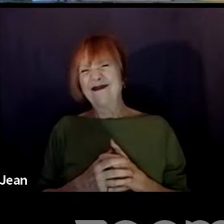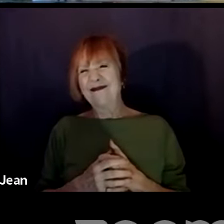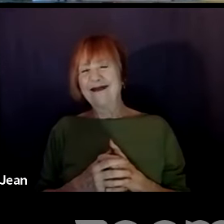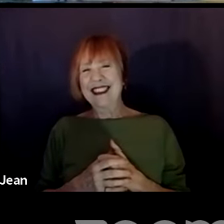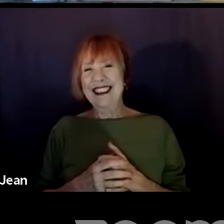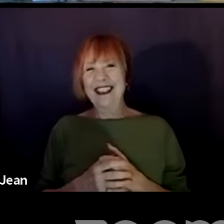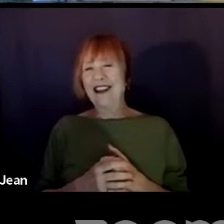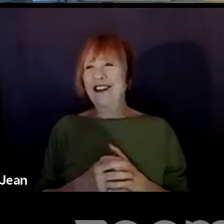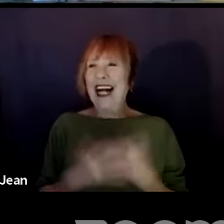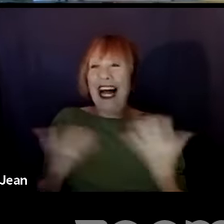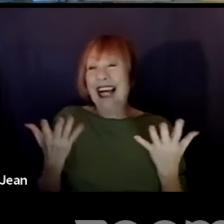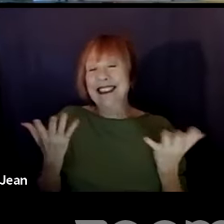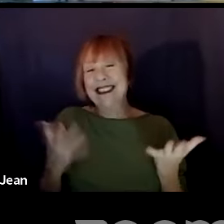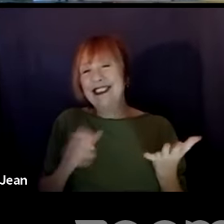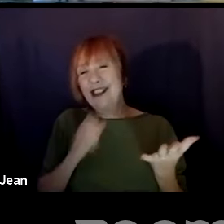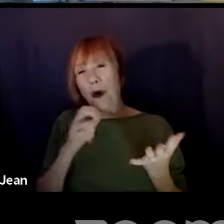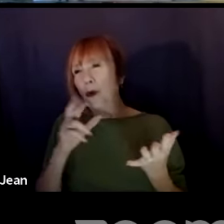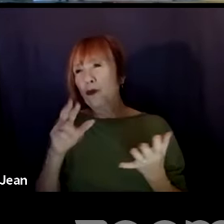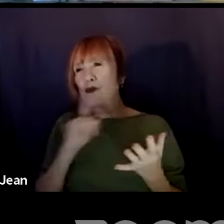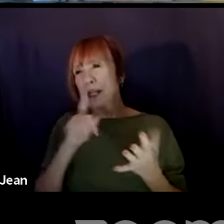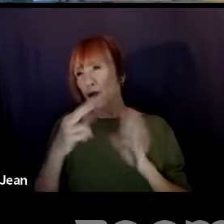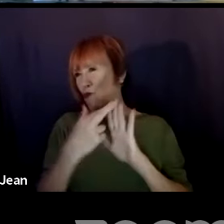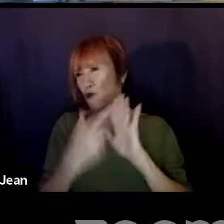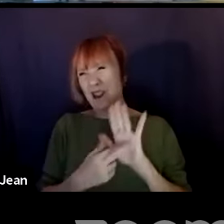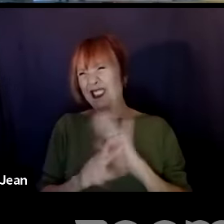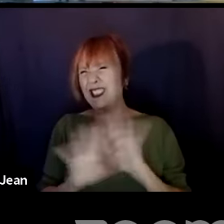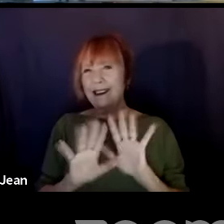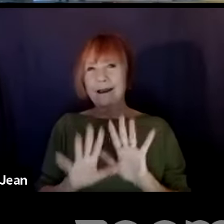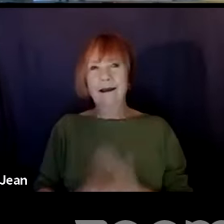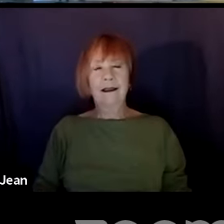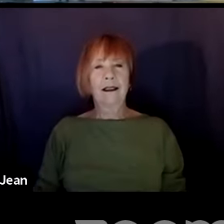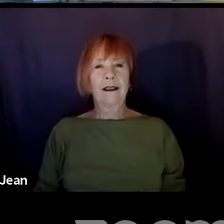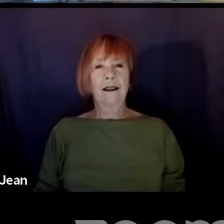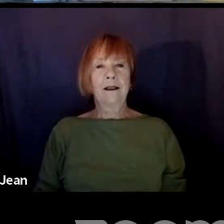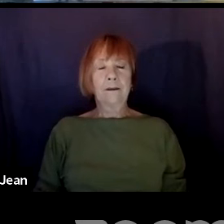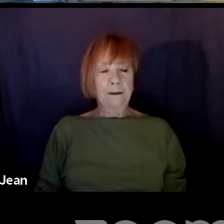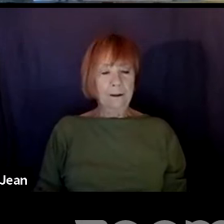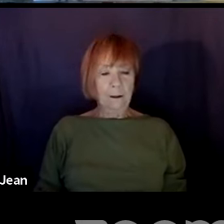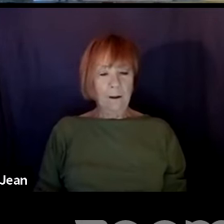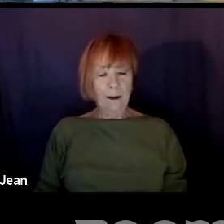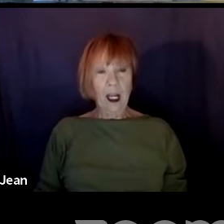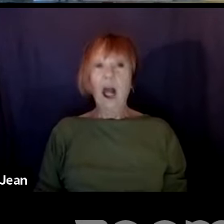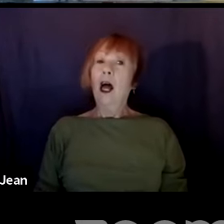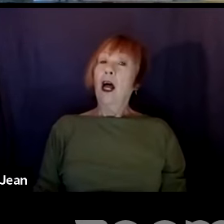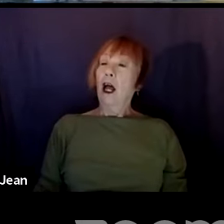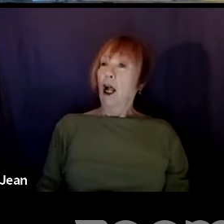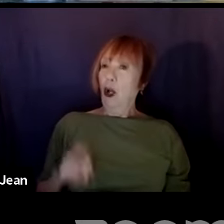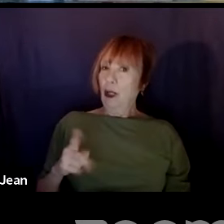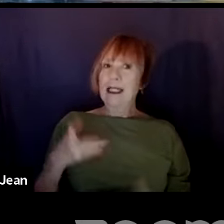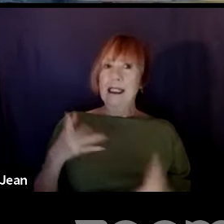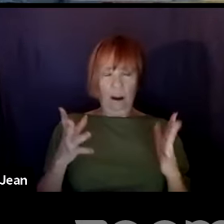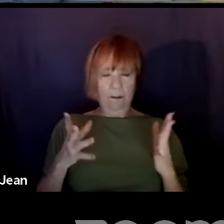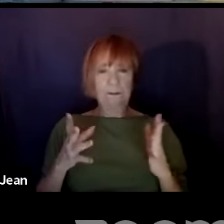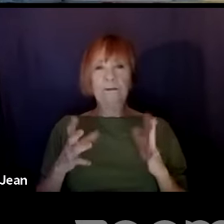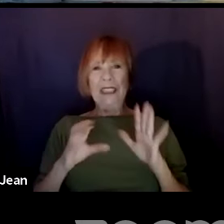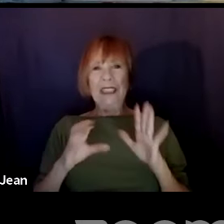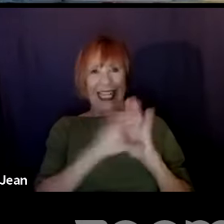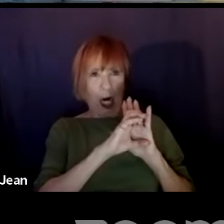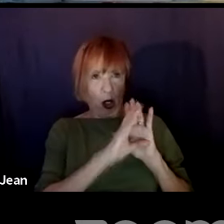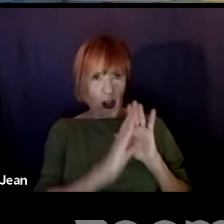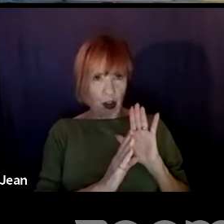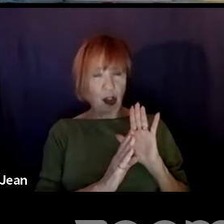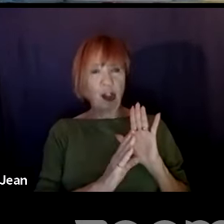you know, say that. All right, cool. While we're talking about characters and character names,